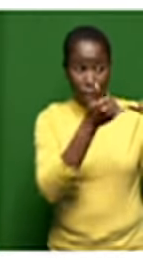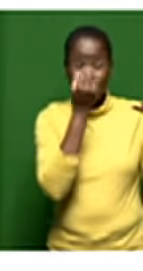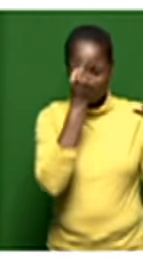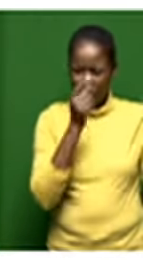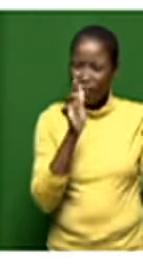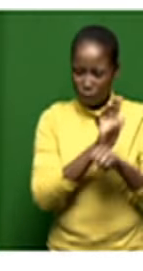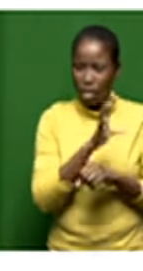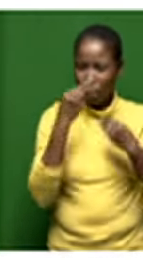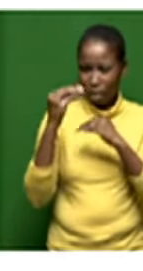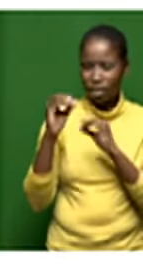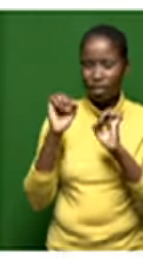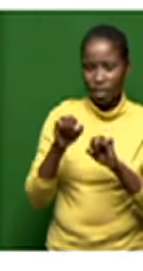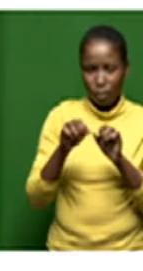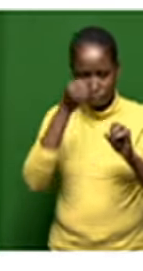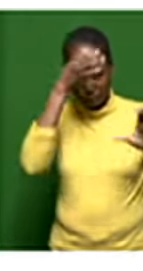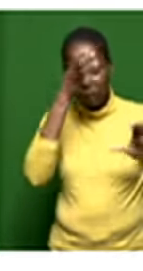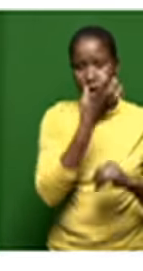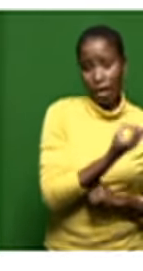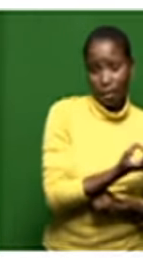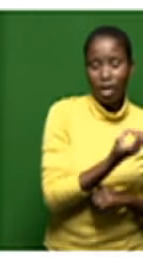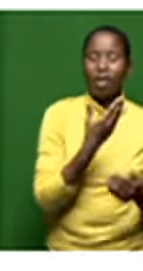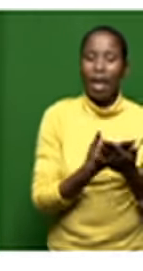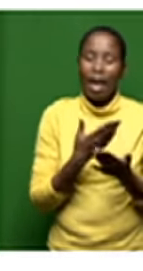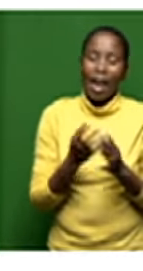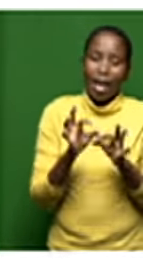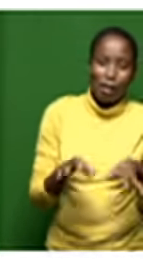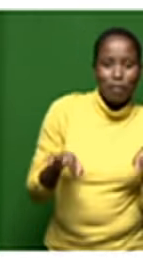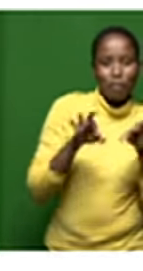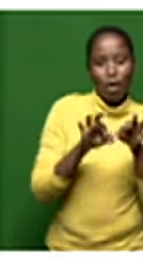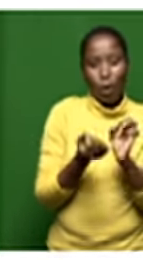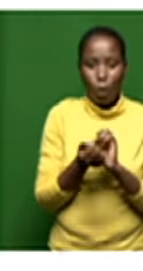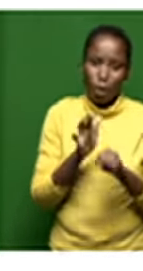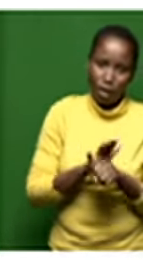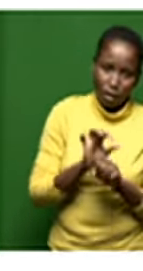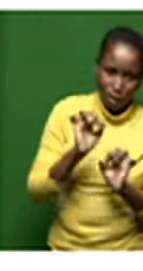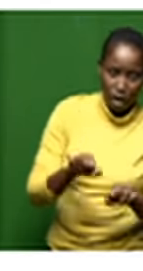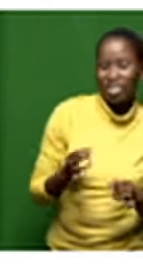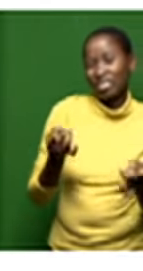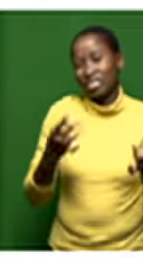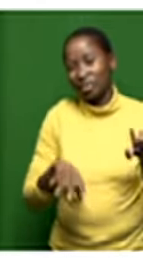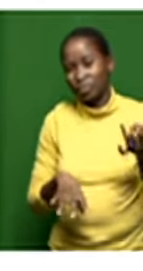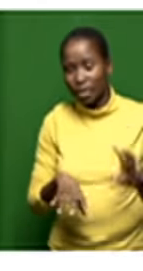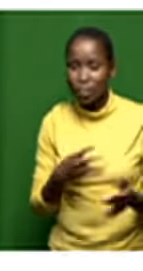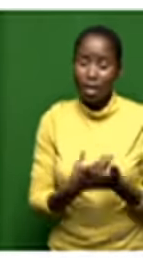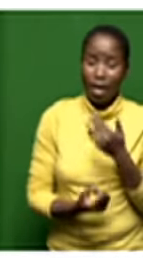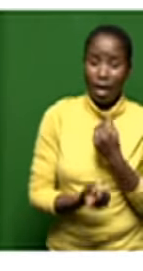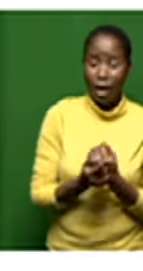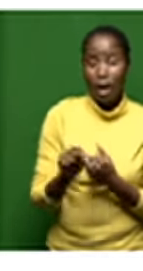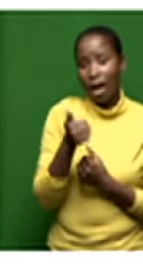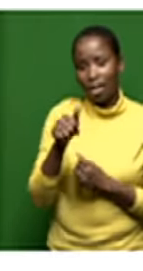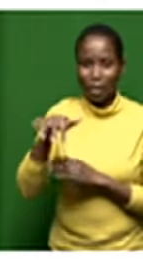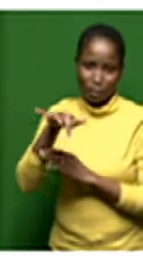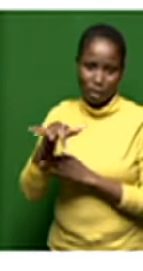you know uh uncover value at certain areas or sometimes they will erode in certain areas as well